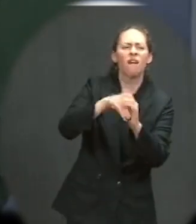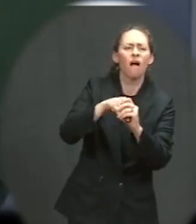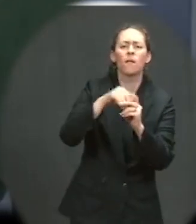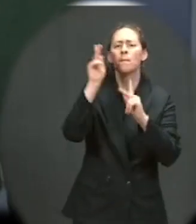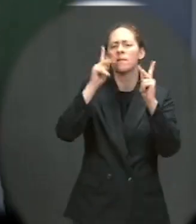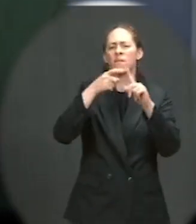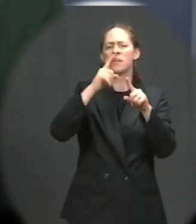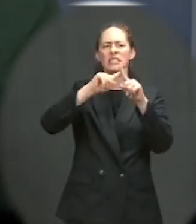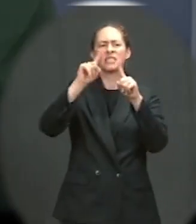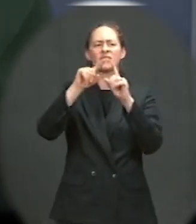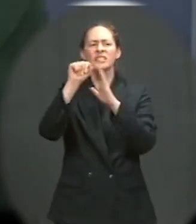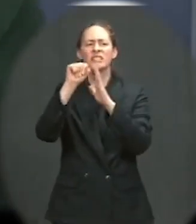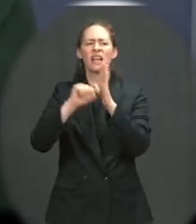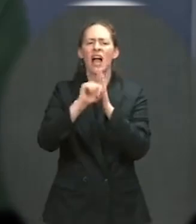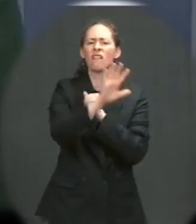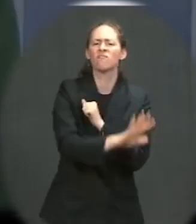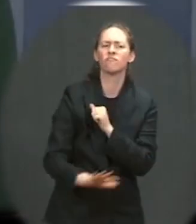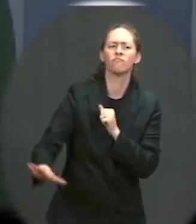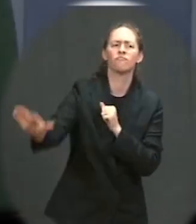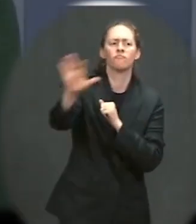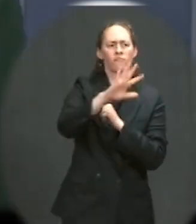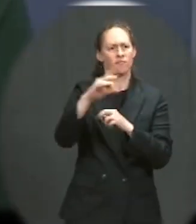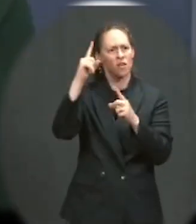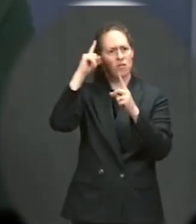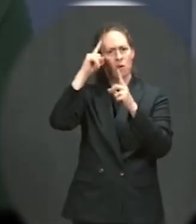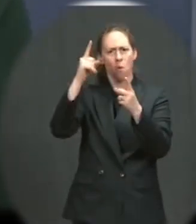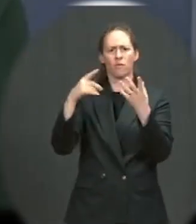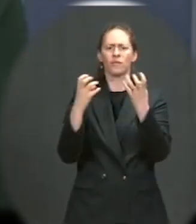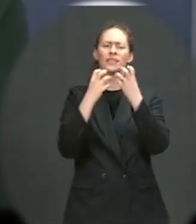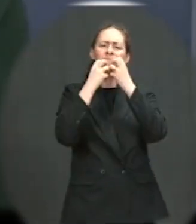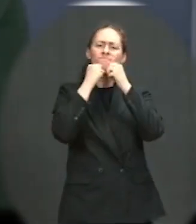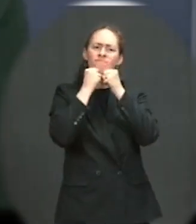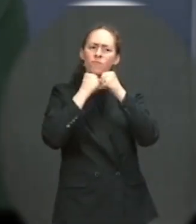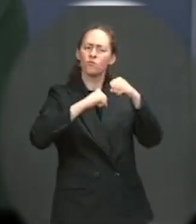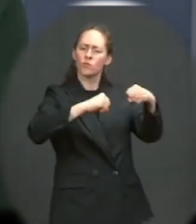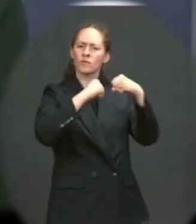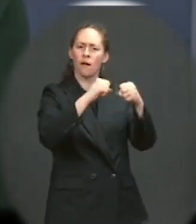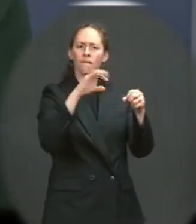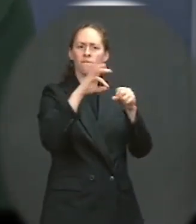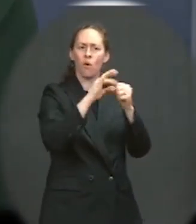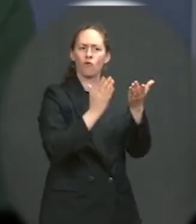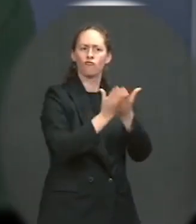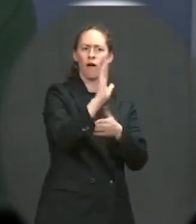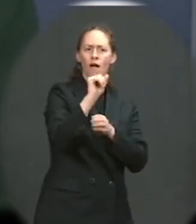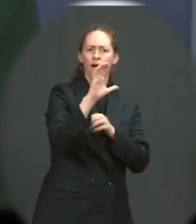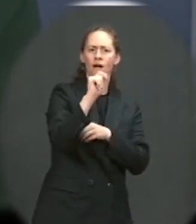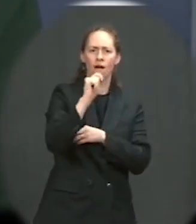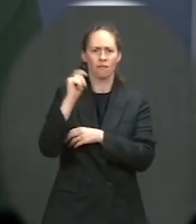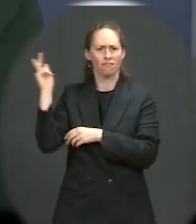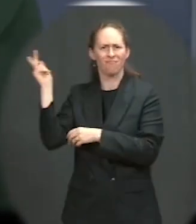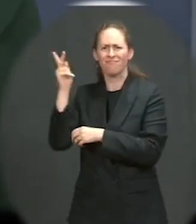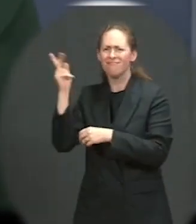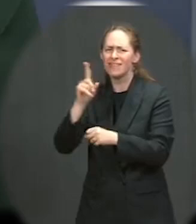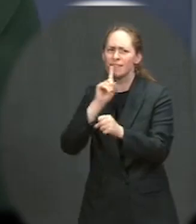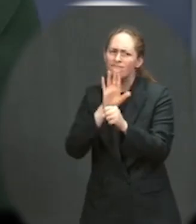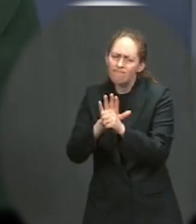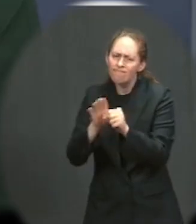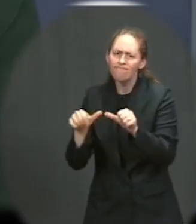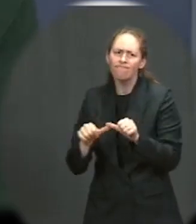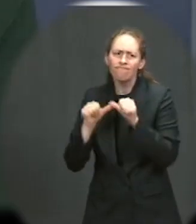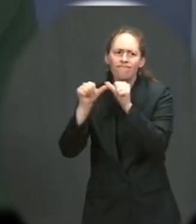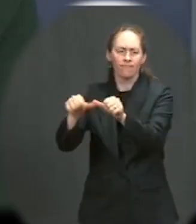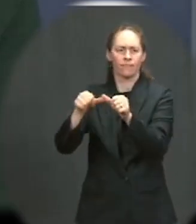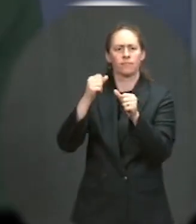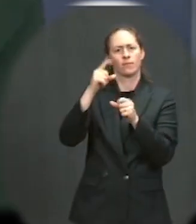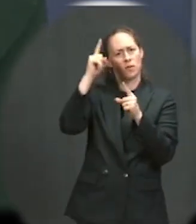She will drive the message that the fight is not over and that the president and the administration remain committed to ensuring that all Americans have access to